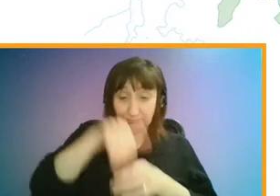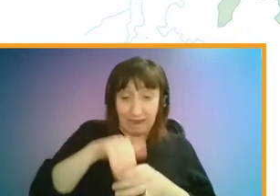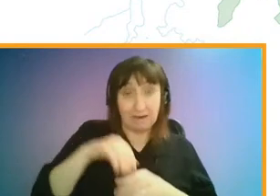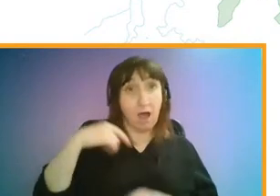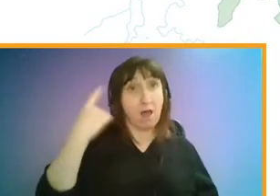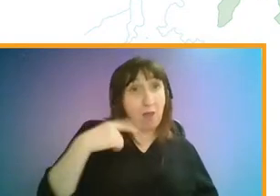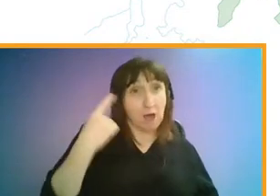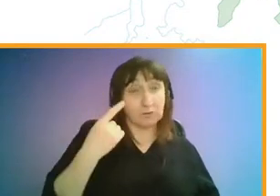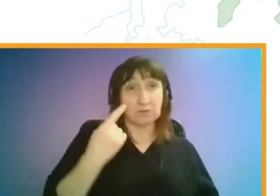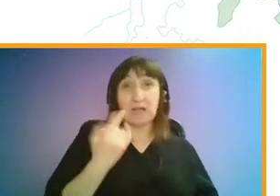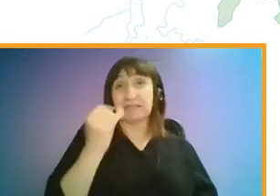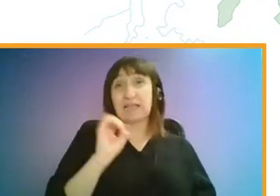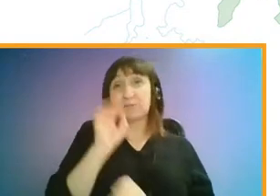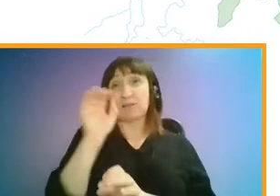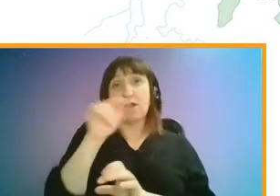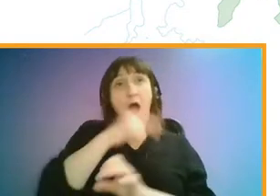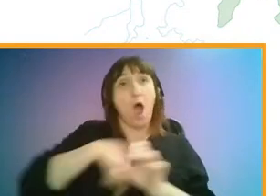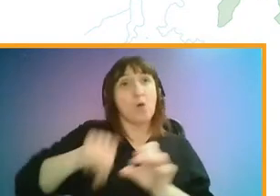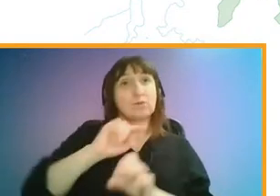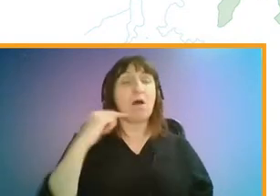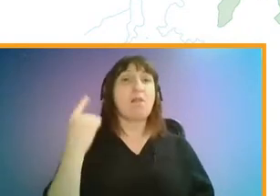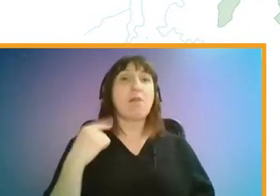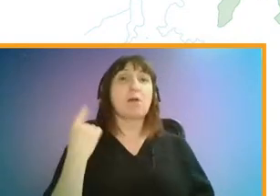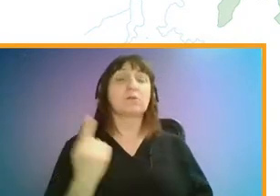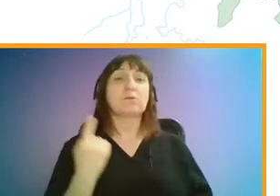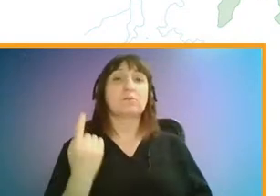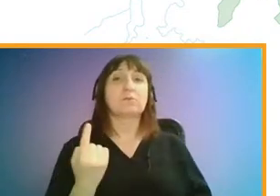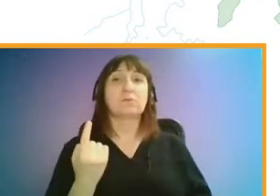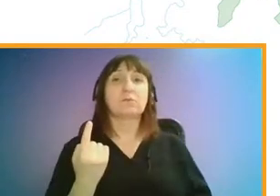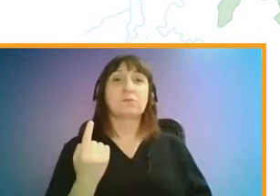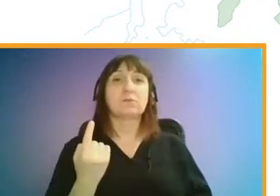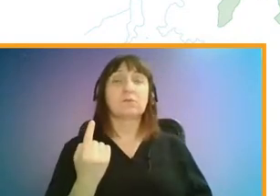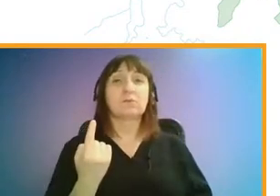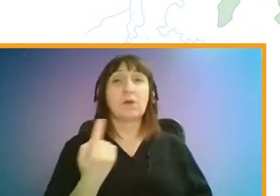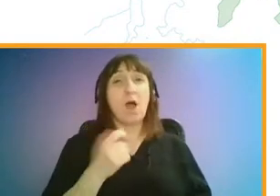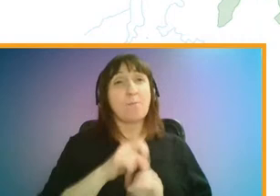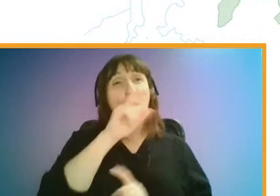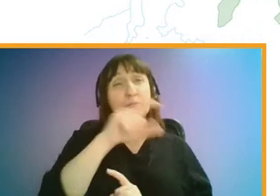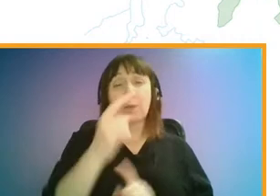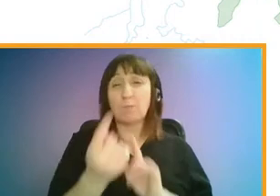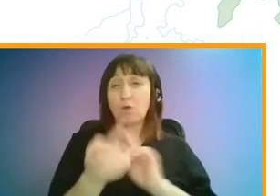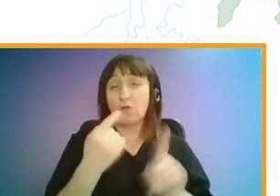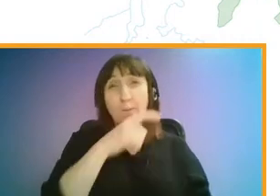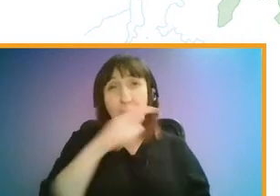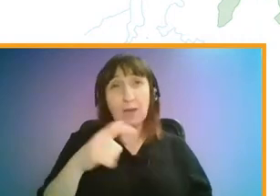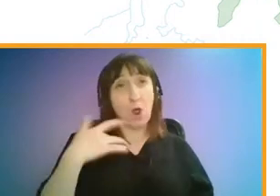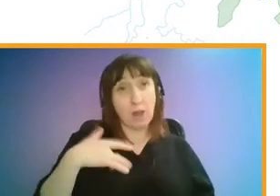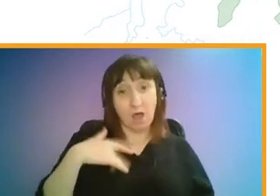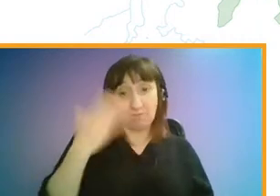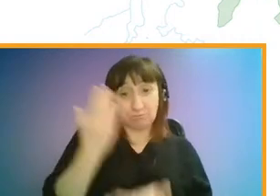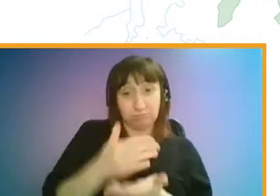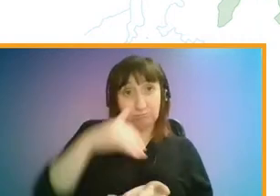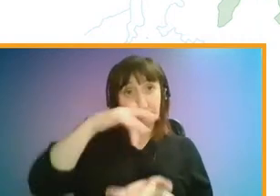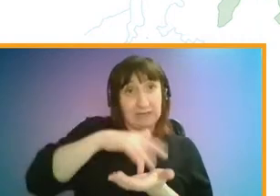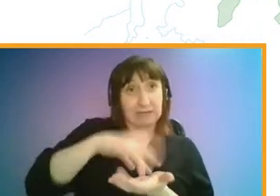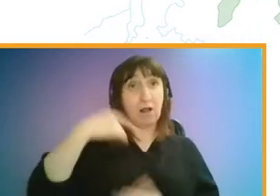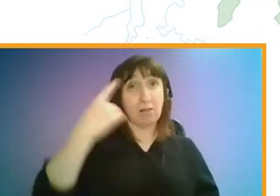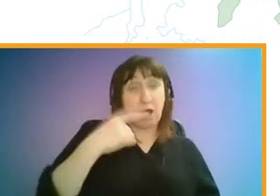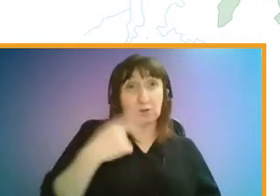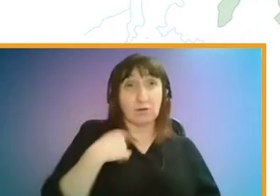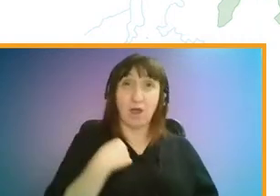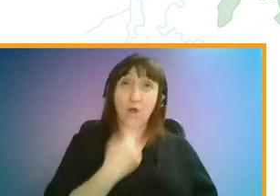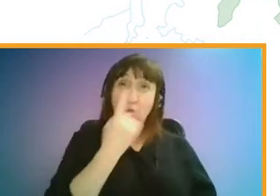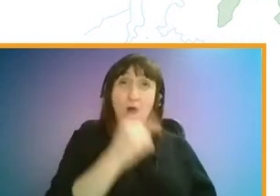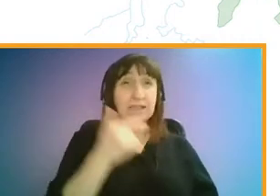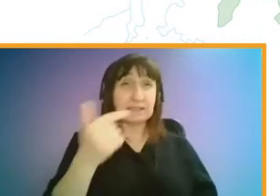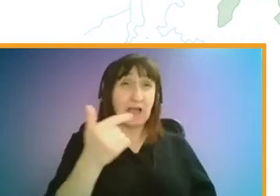and 60% in outer London. Although the vast majority of responses came from people who live in London, one in seven replies were from people